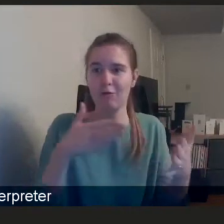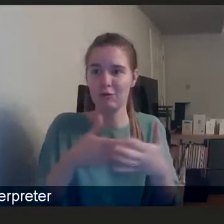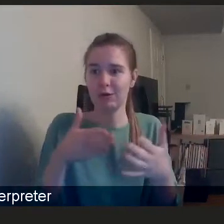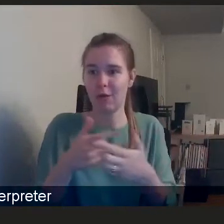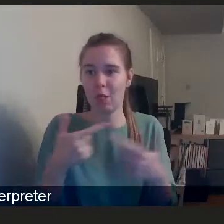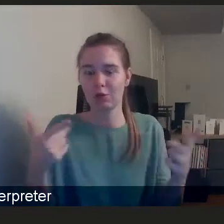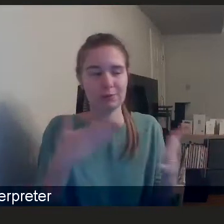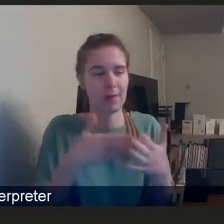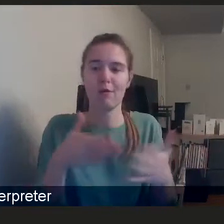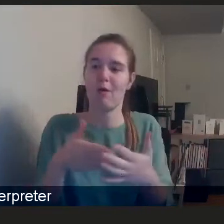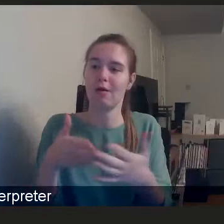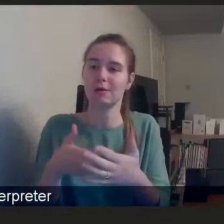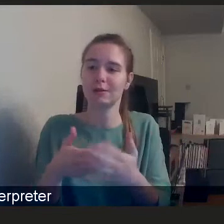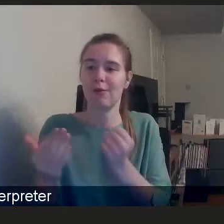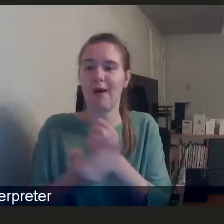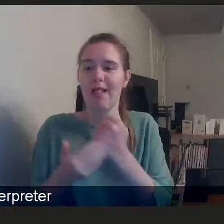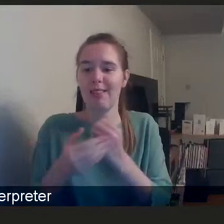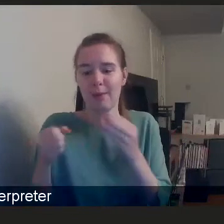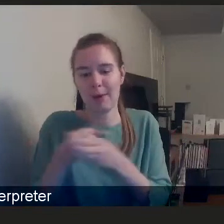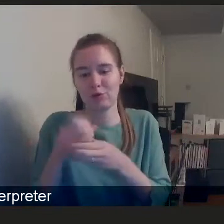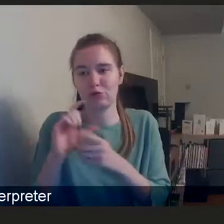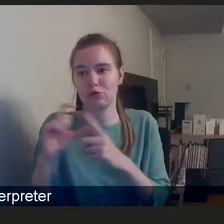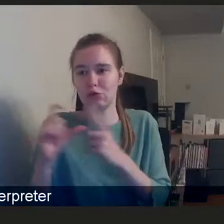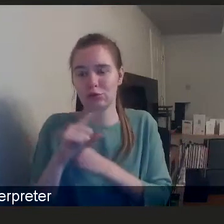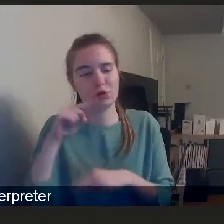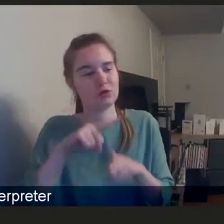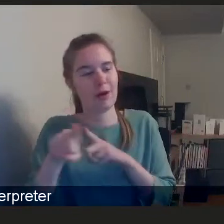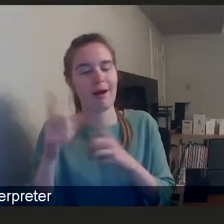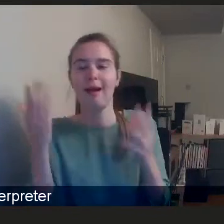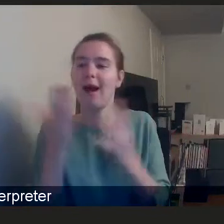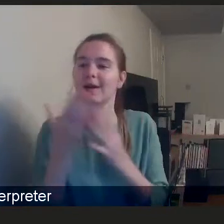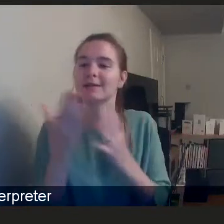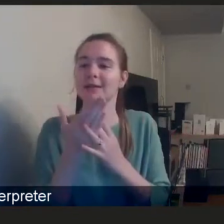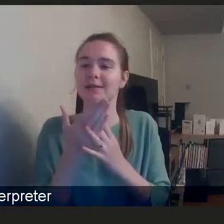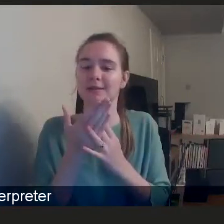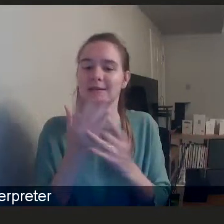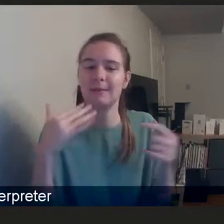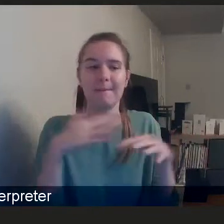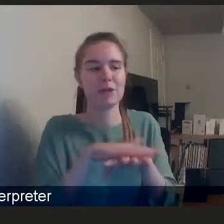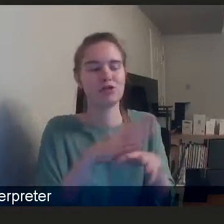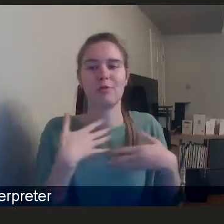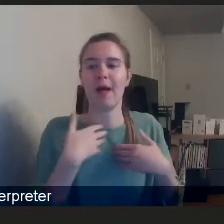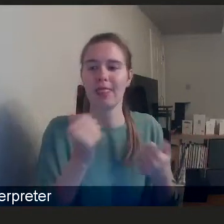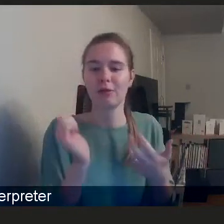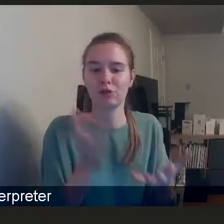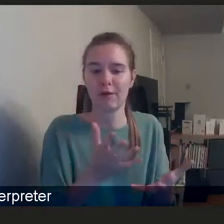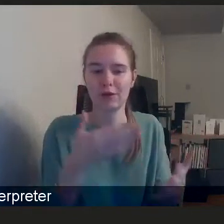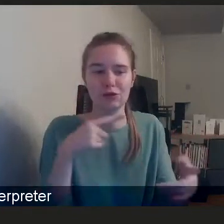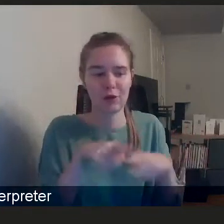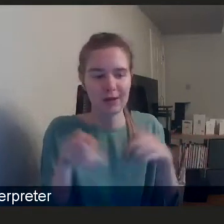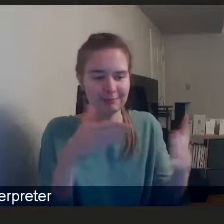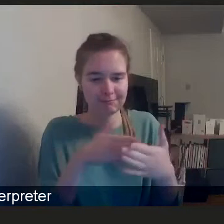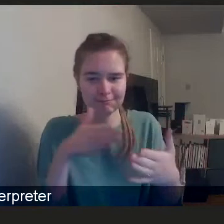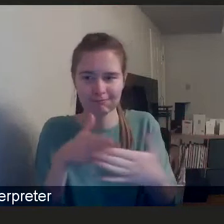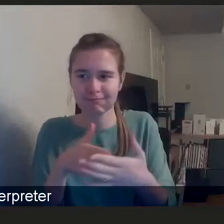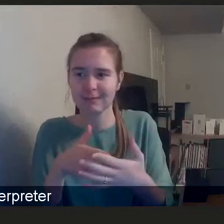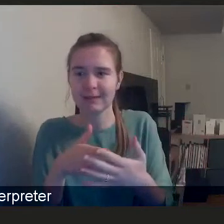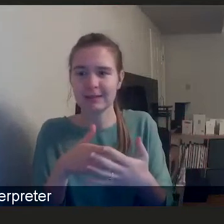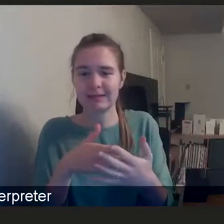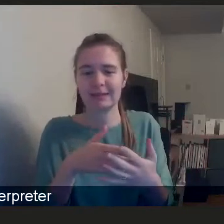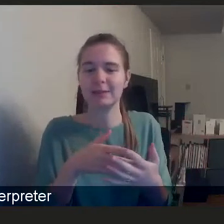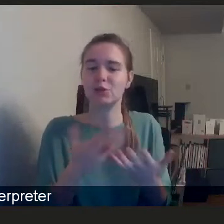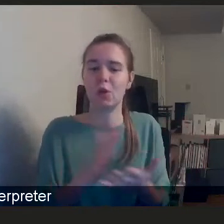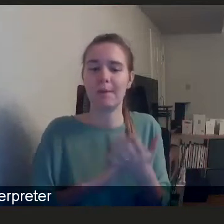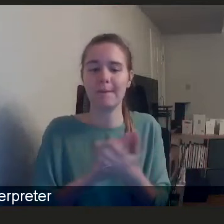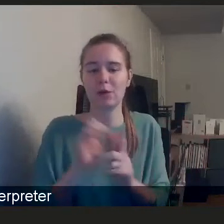ethnic minorities to be able to access mainstream health services. So, you know, this gets to the point where, you know, the community